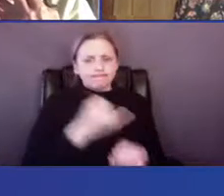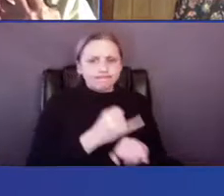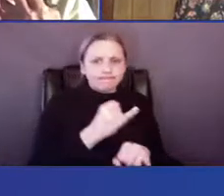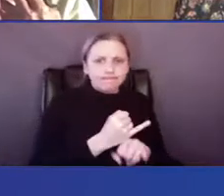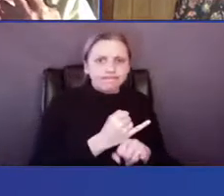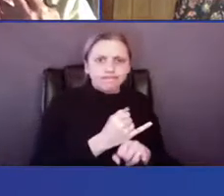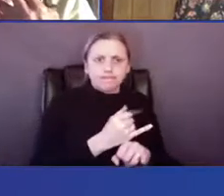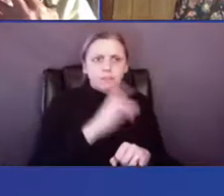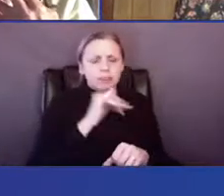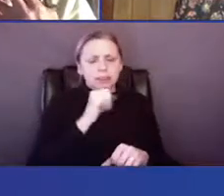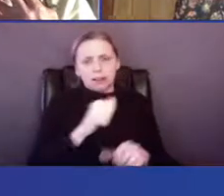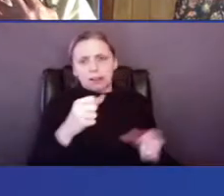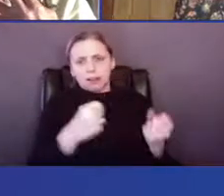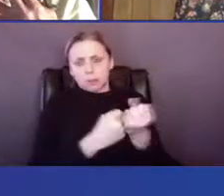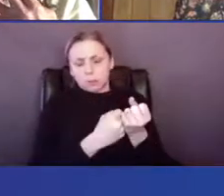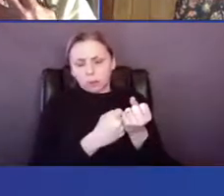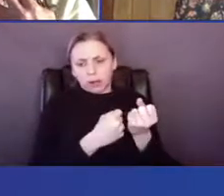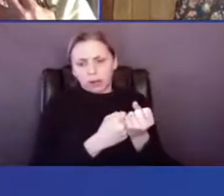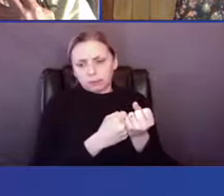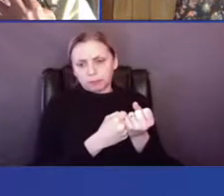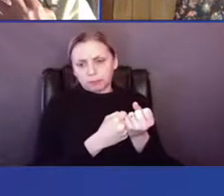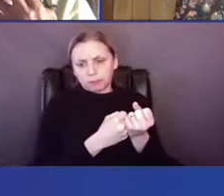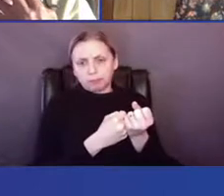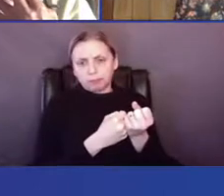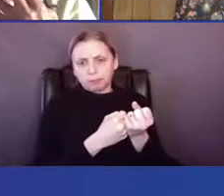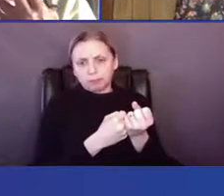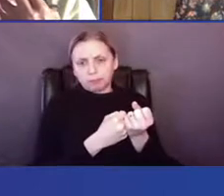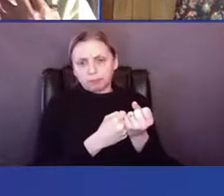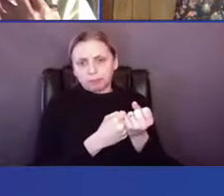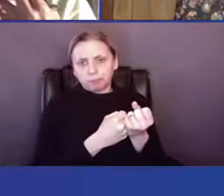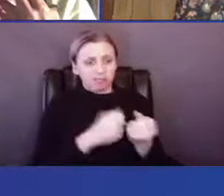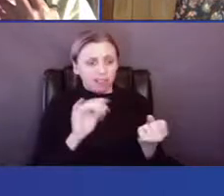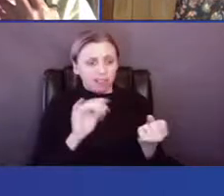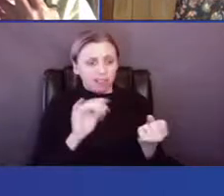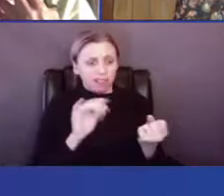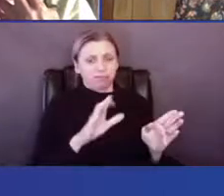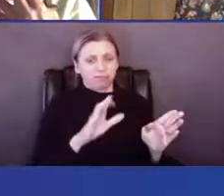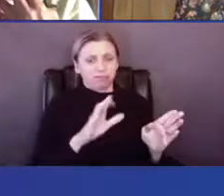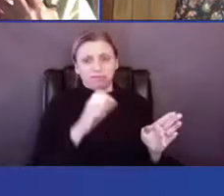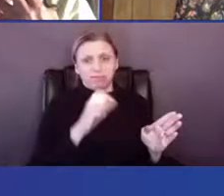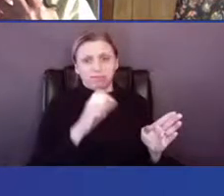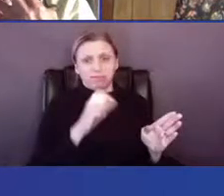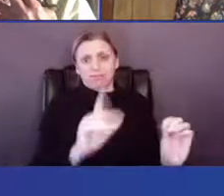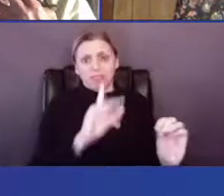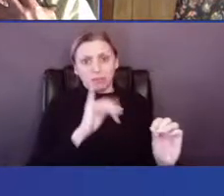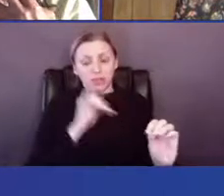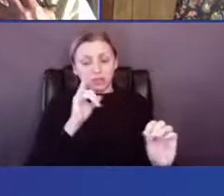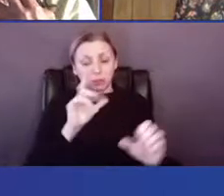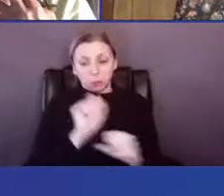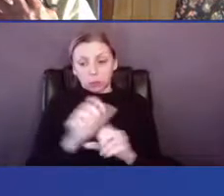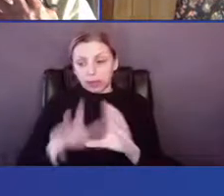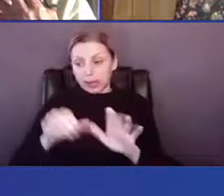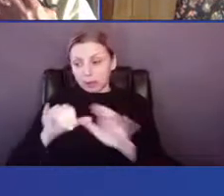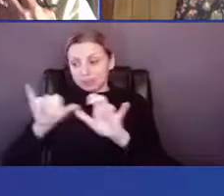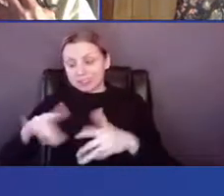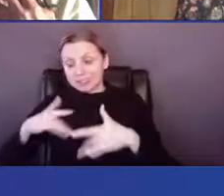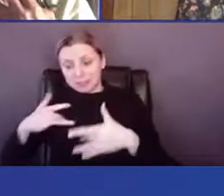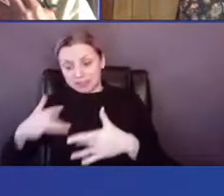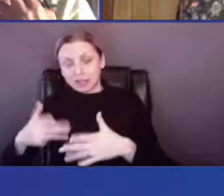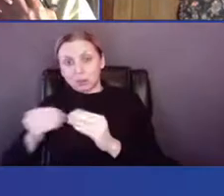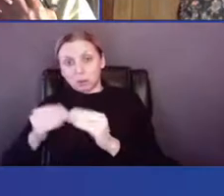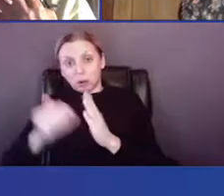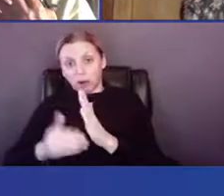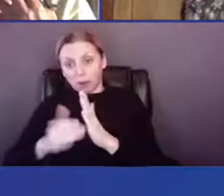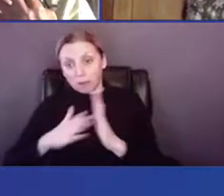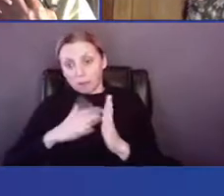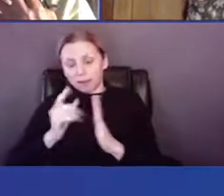really supporting, it wasn't even a genre so much. So working out of the system, but I did find a great deal